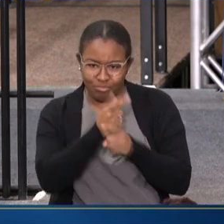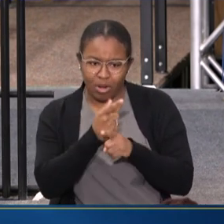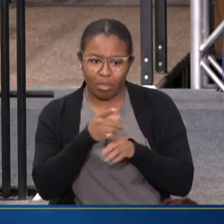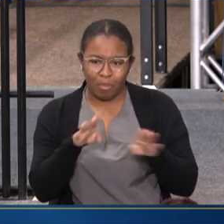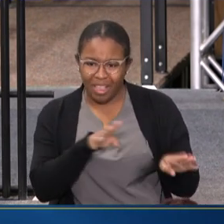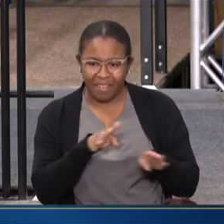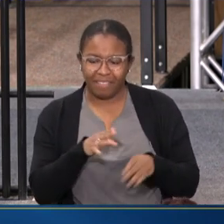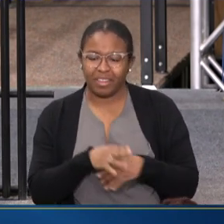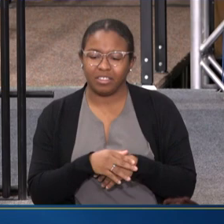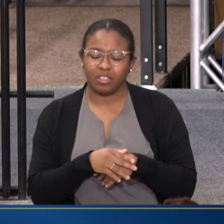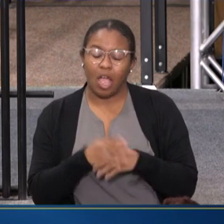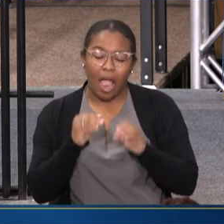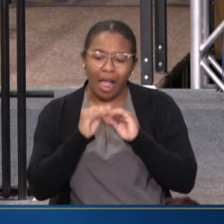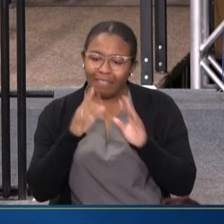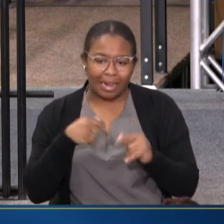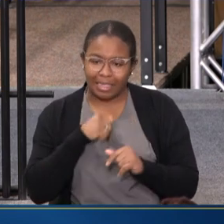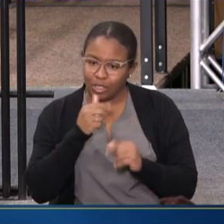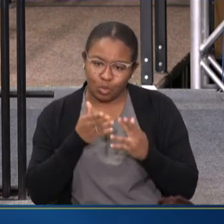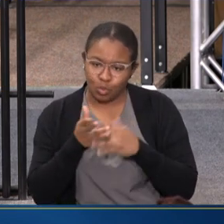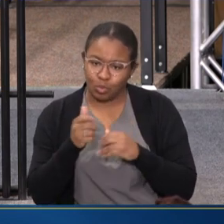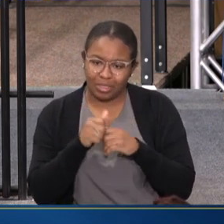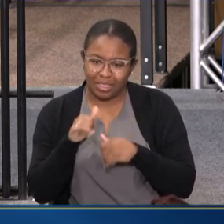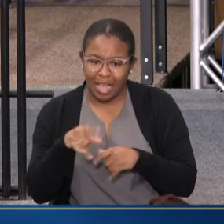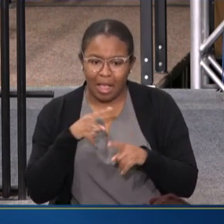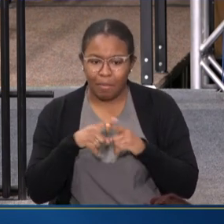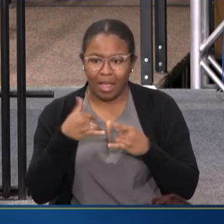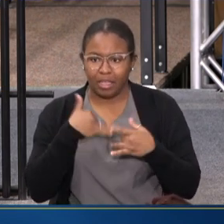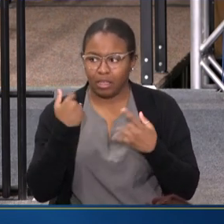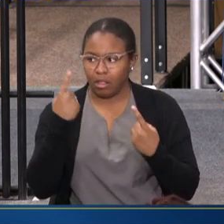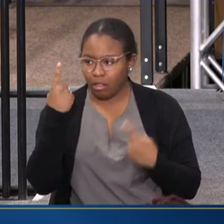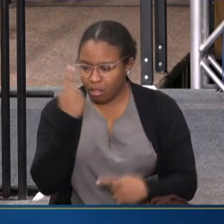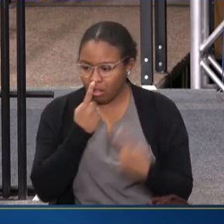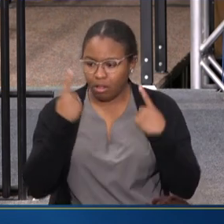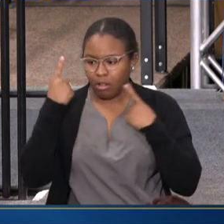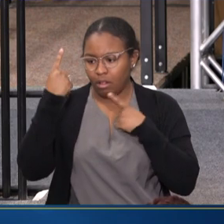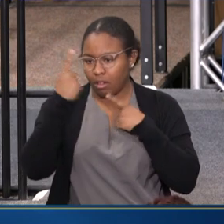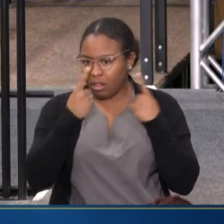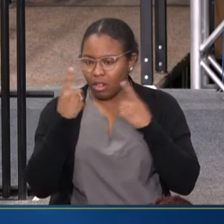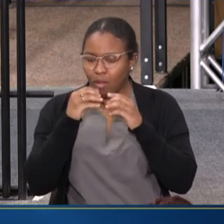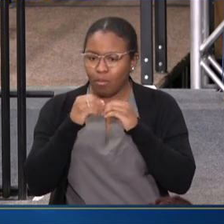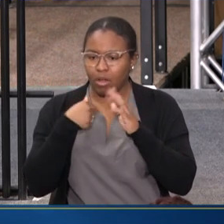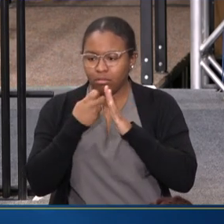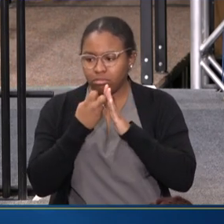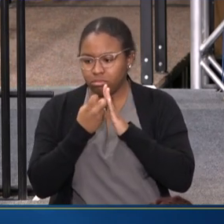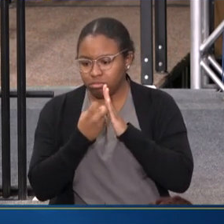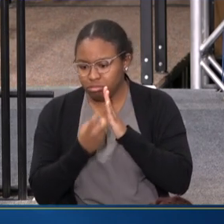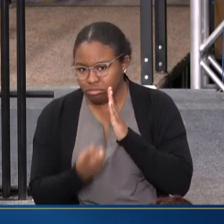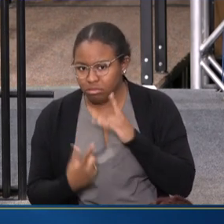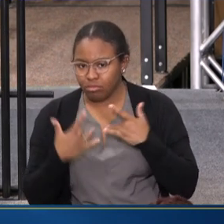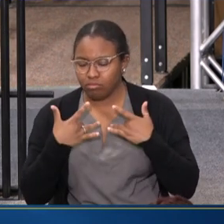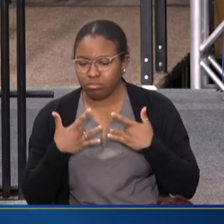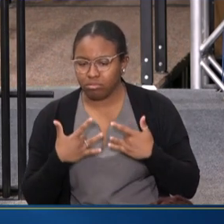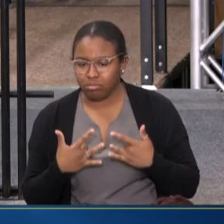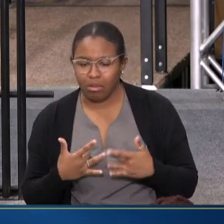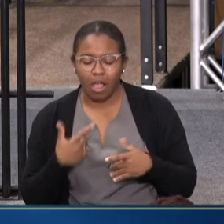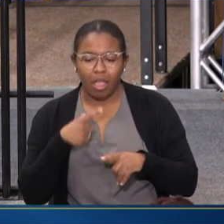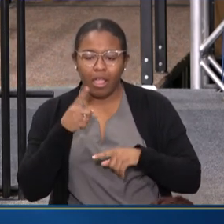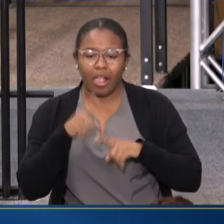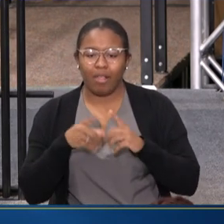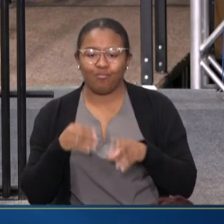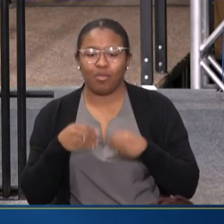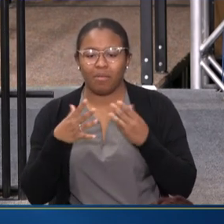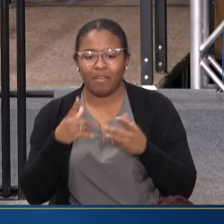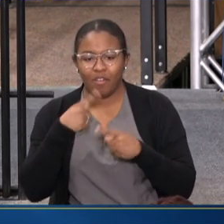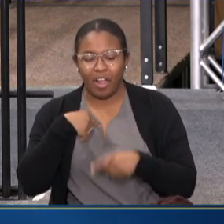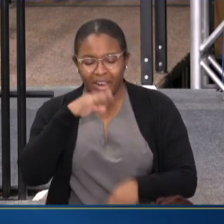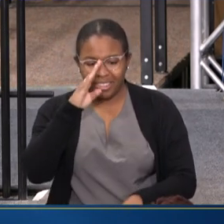OBVIOUSLY, I DIDN'T FOLLOW THROUGH WITH THE PLAN, BUT I WAS SINKING FURTHER AND FURTHER INTO DEPRESSION AND NOT BEING ABLE TO PROVIDE FOR OUR